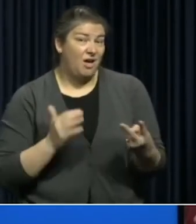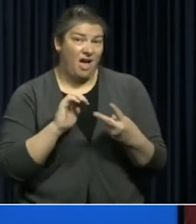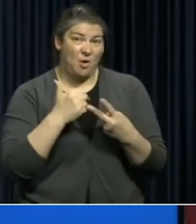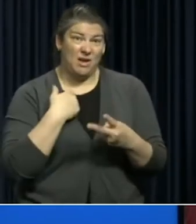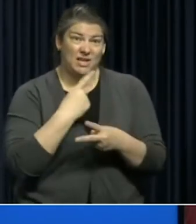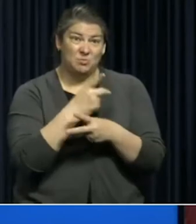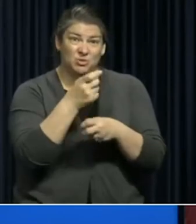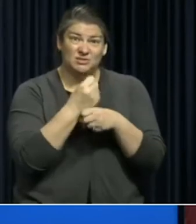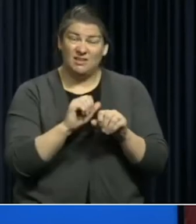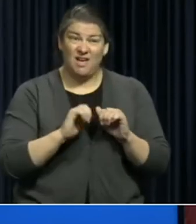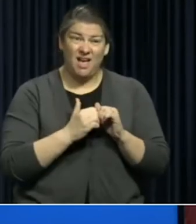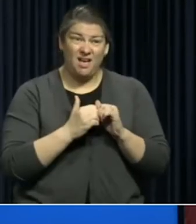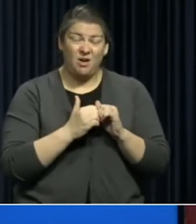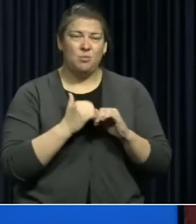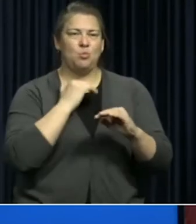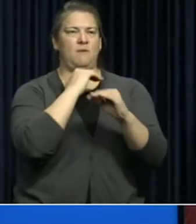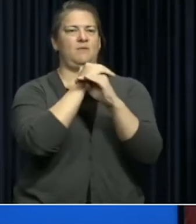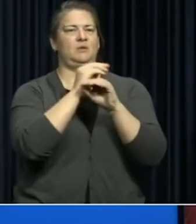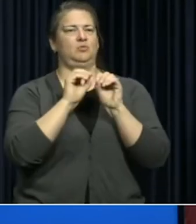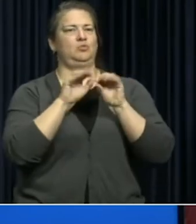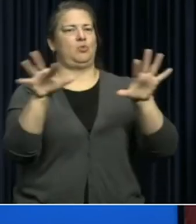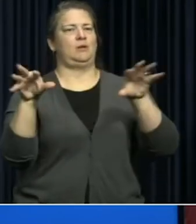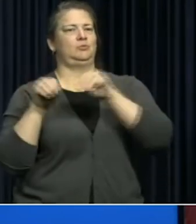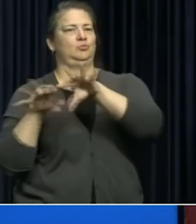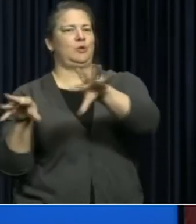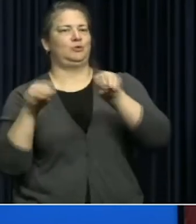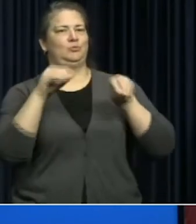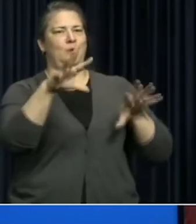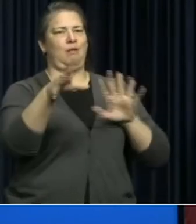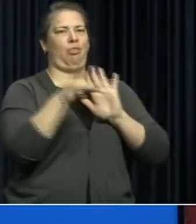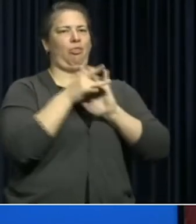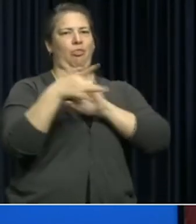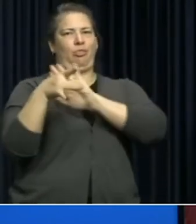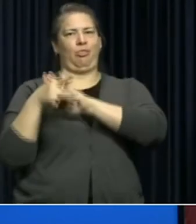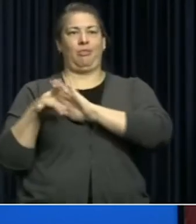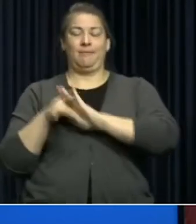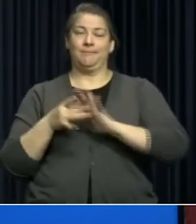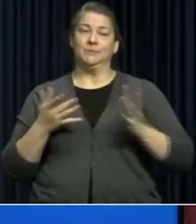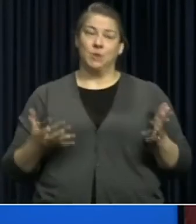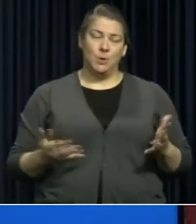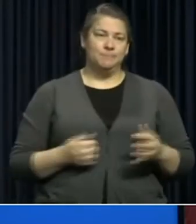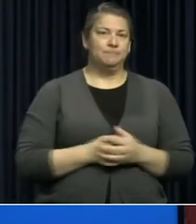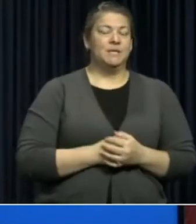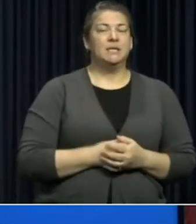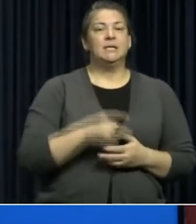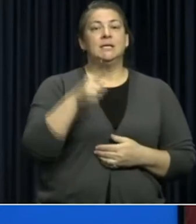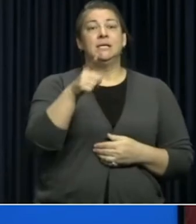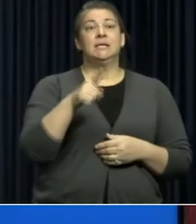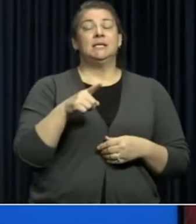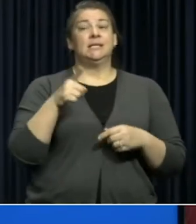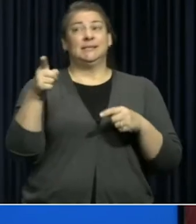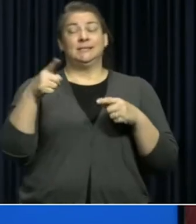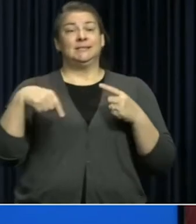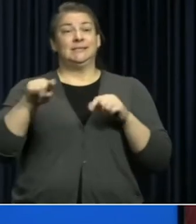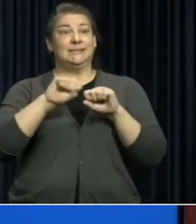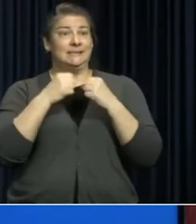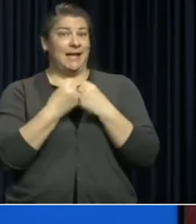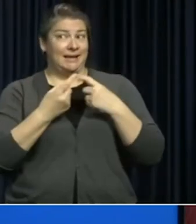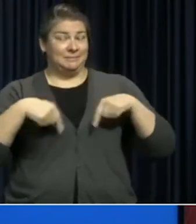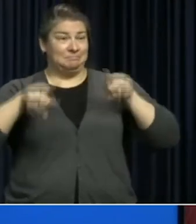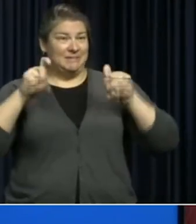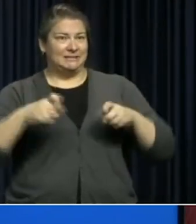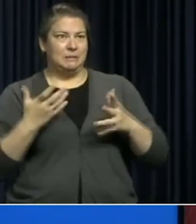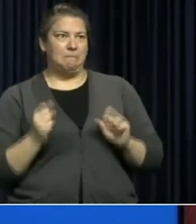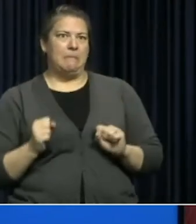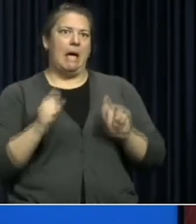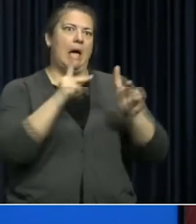to keep you from spreading the infection among each other. But since society has to be able to get back to certain activities and since there